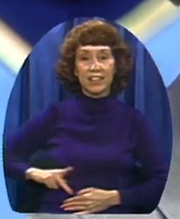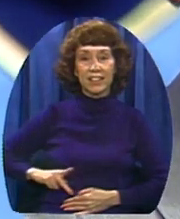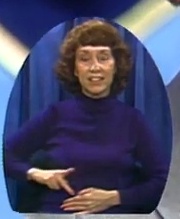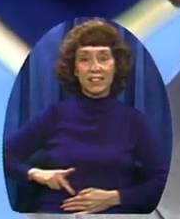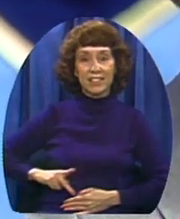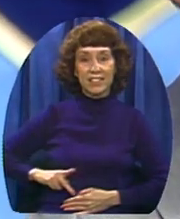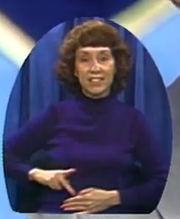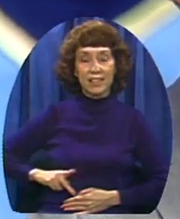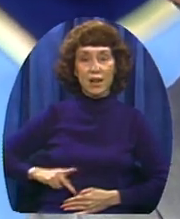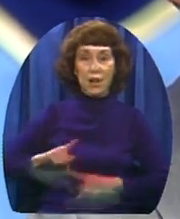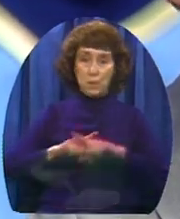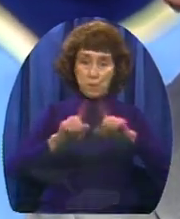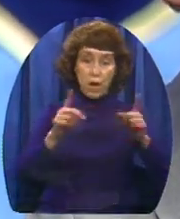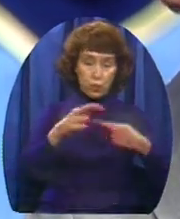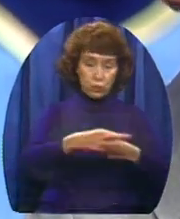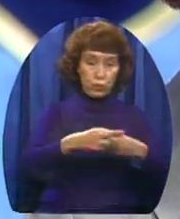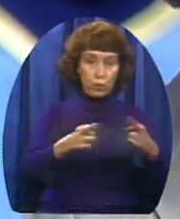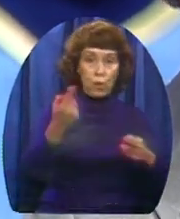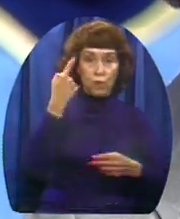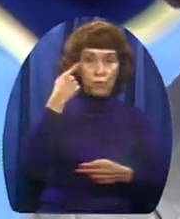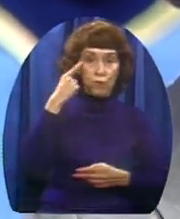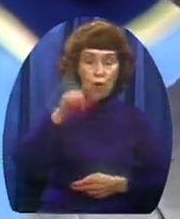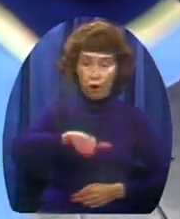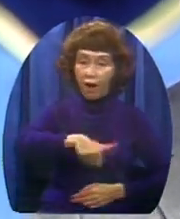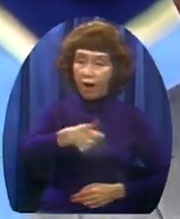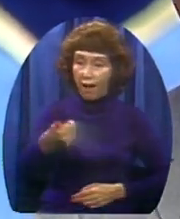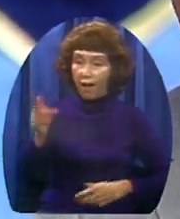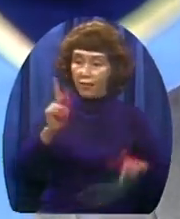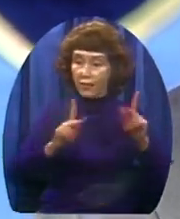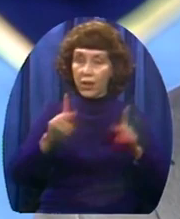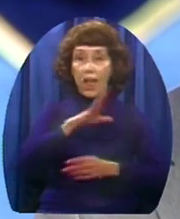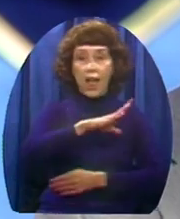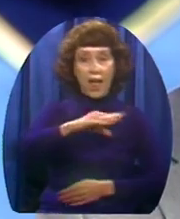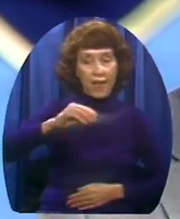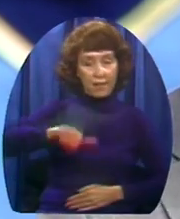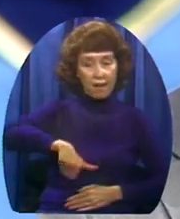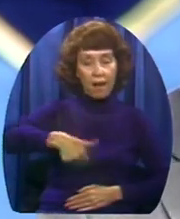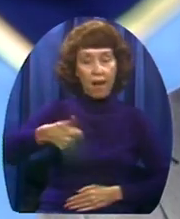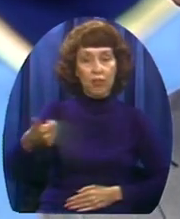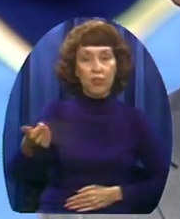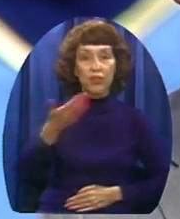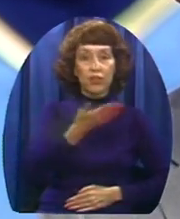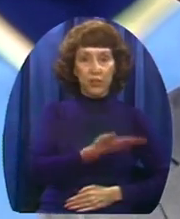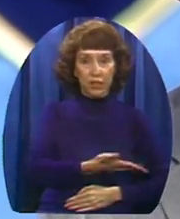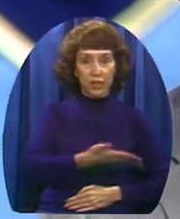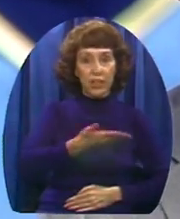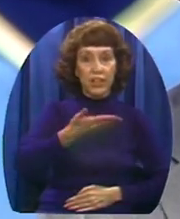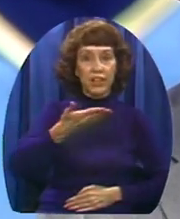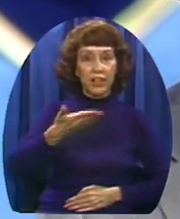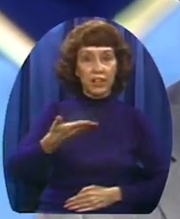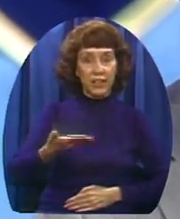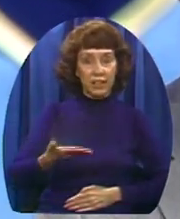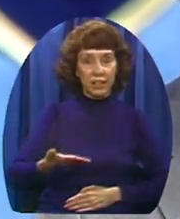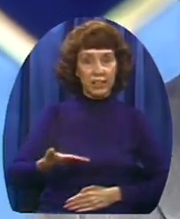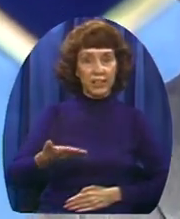But room for others and for other things